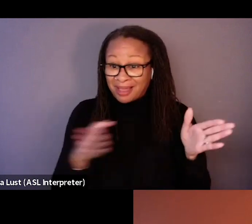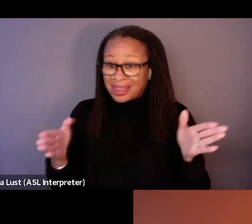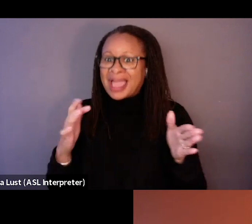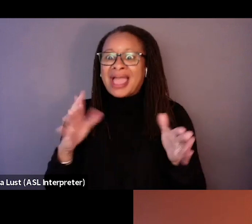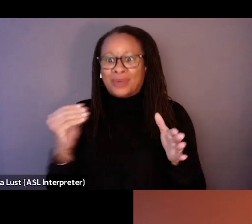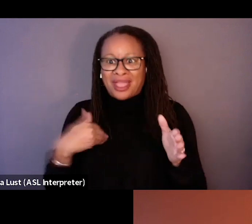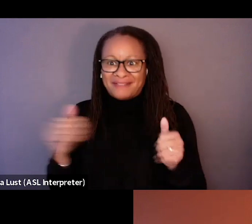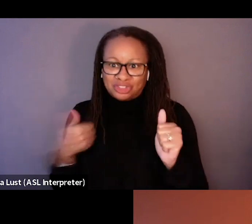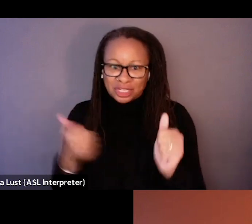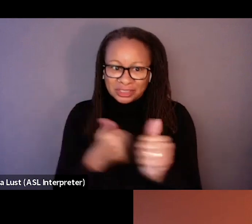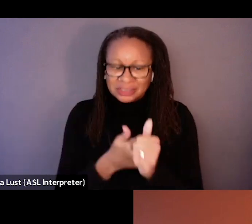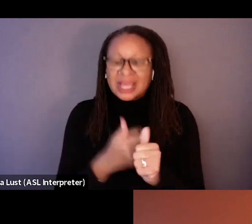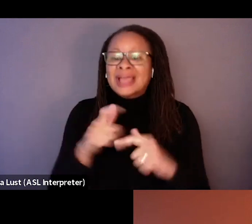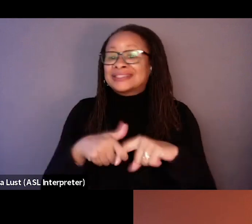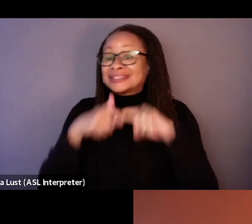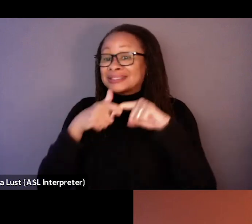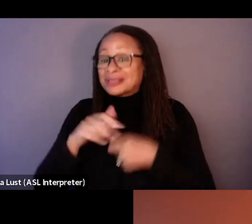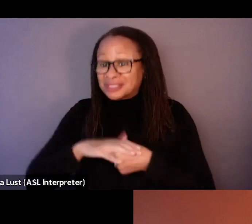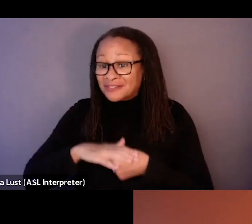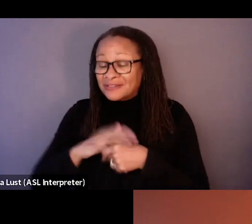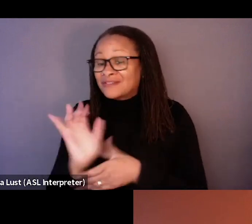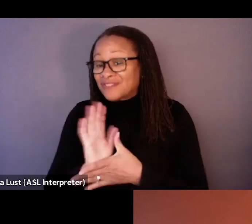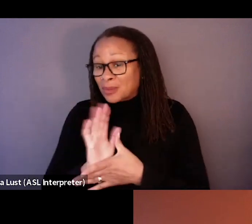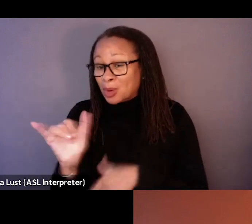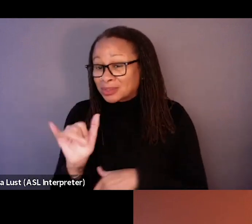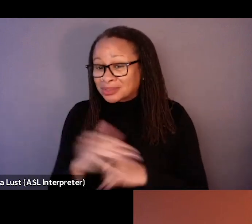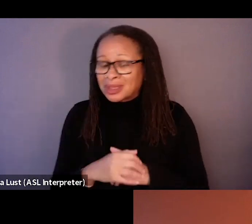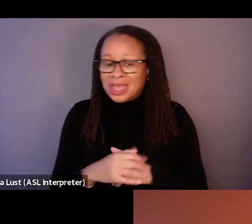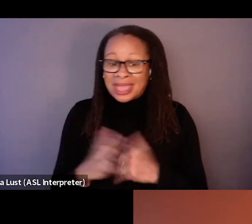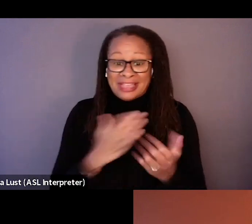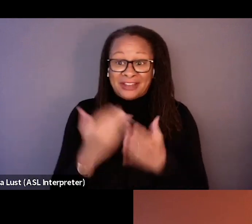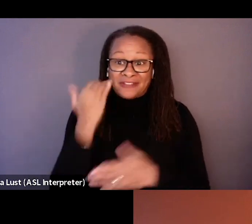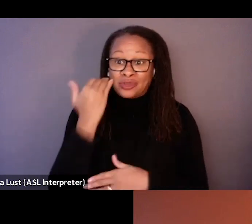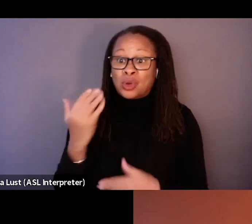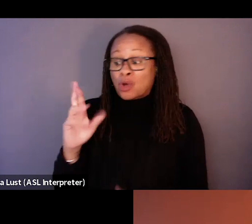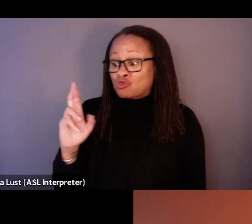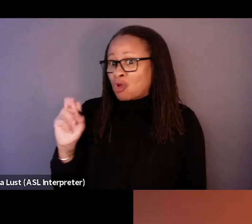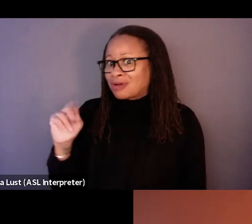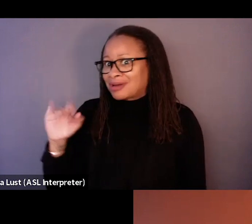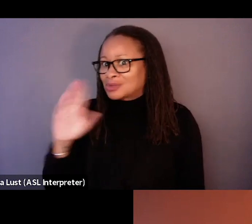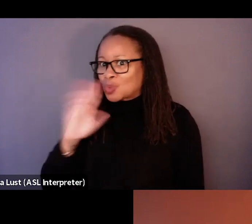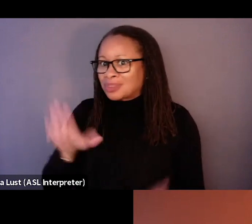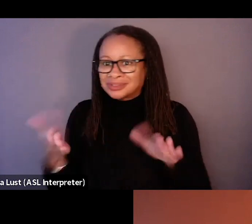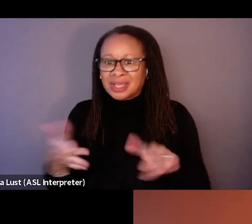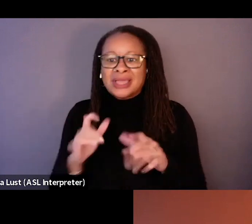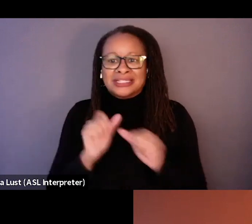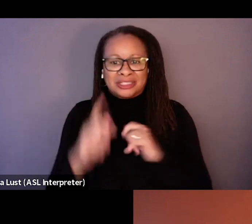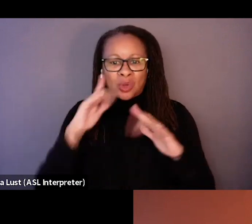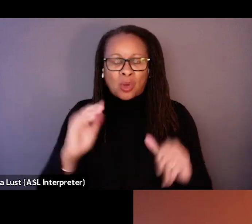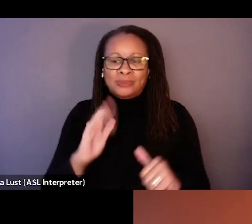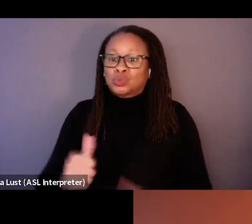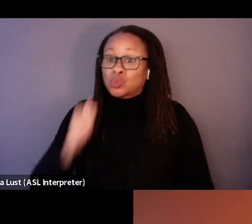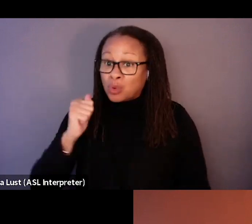and it's like a suspense film in the sense that you're really, even if you know that Ronit is going to die, you still hope that she will